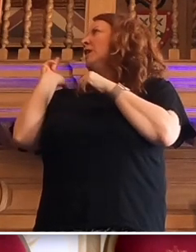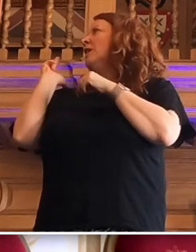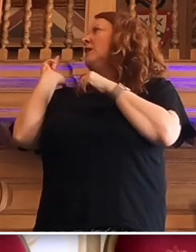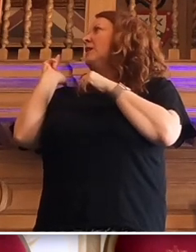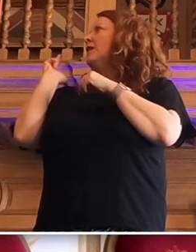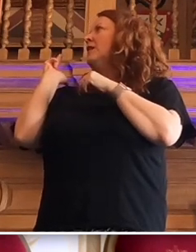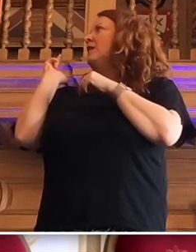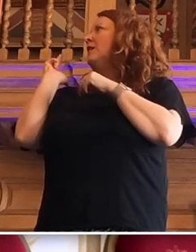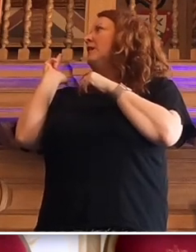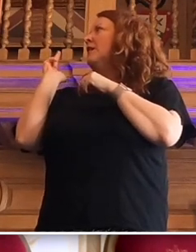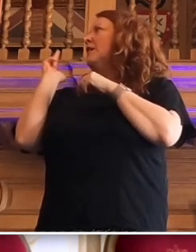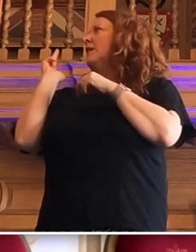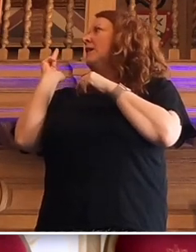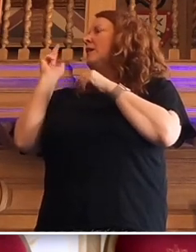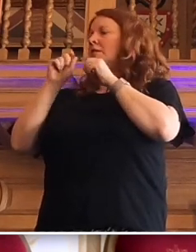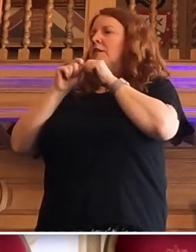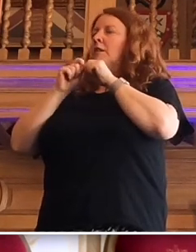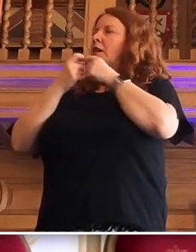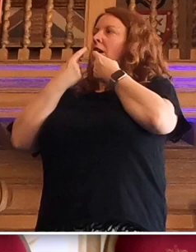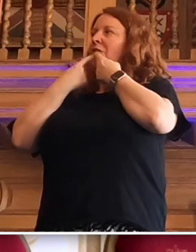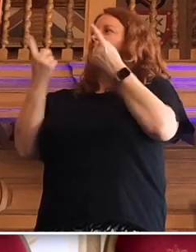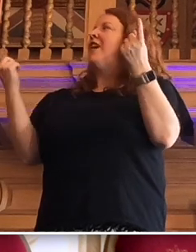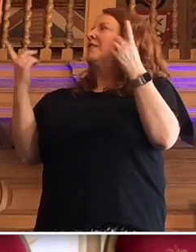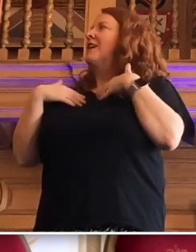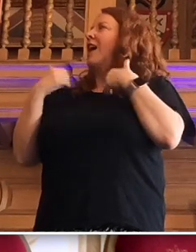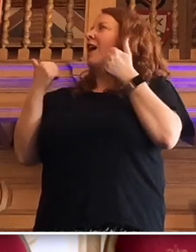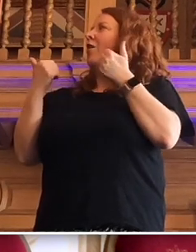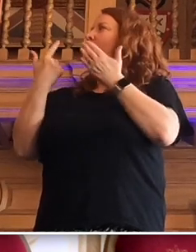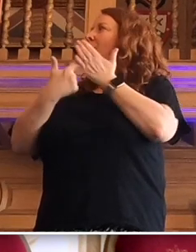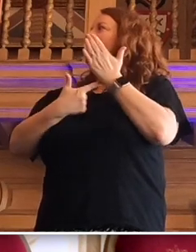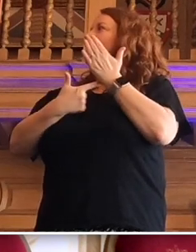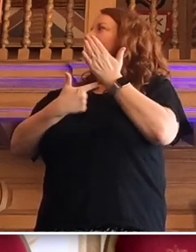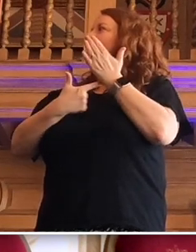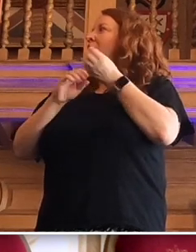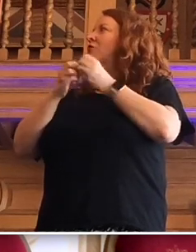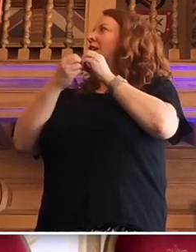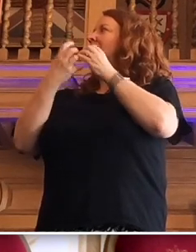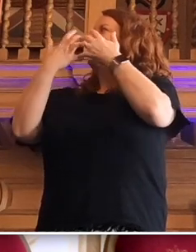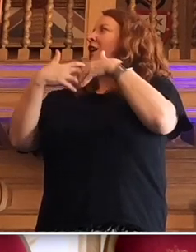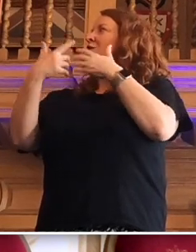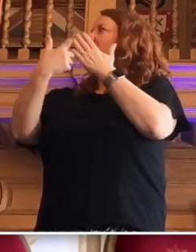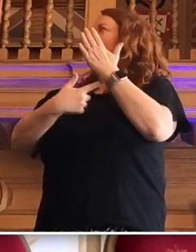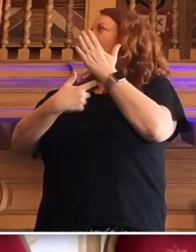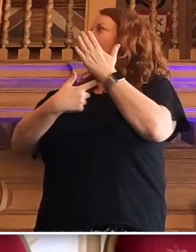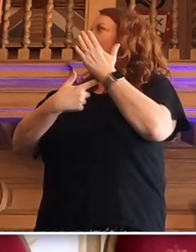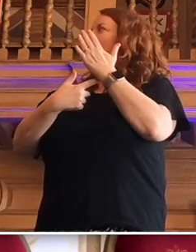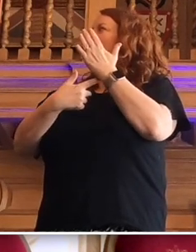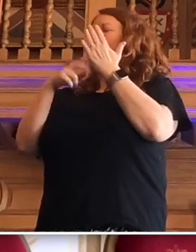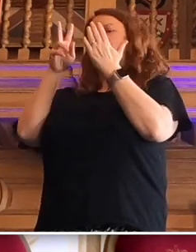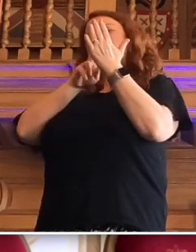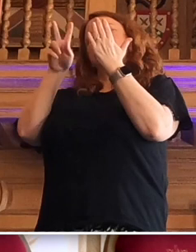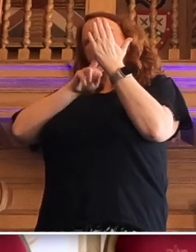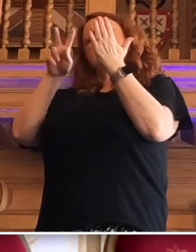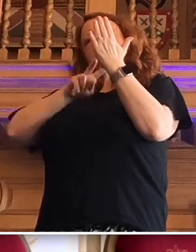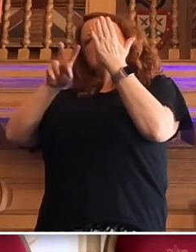unveiled his health mission. And they produced a technical document. You had to read to page 12